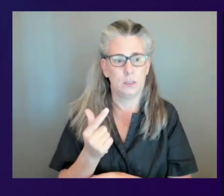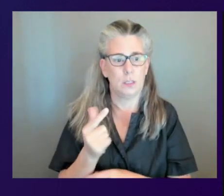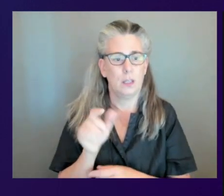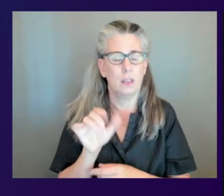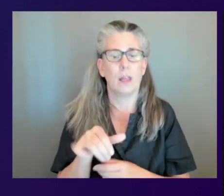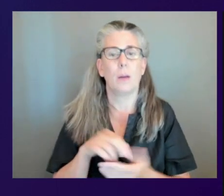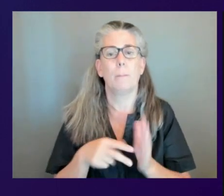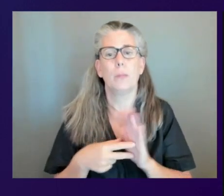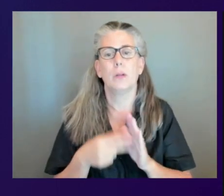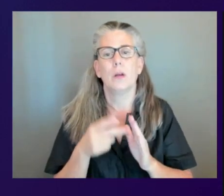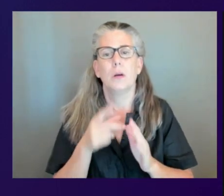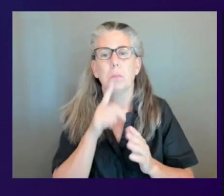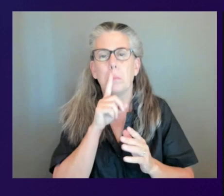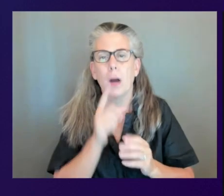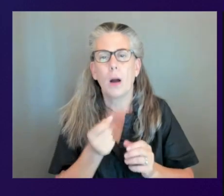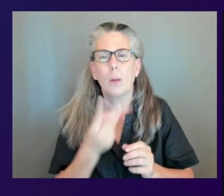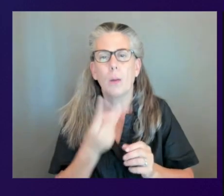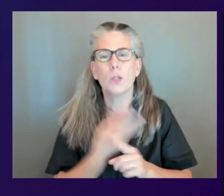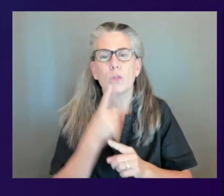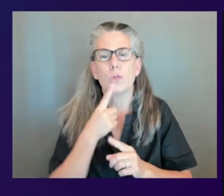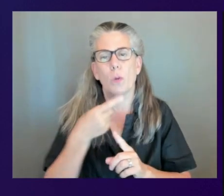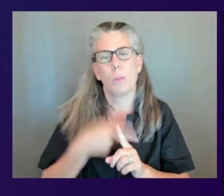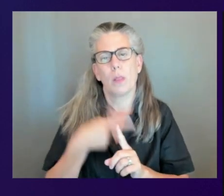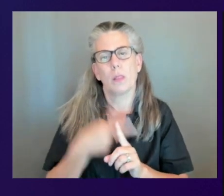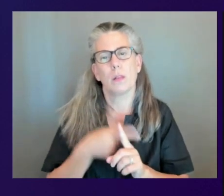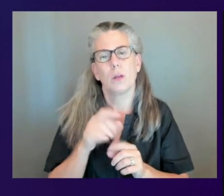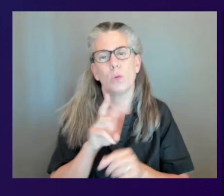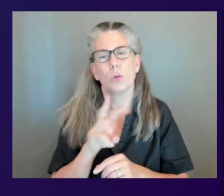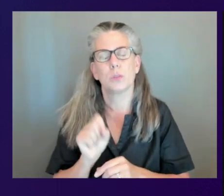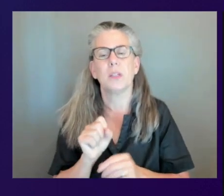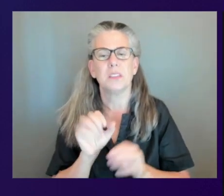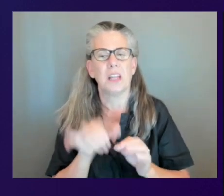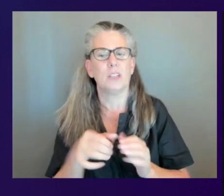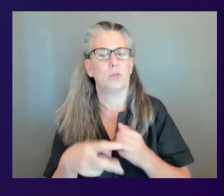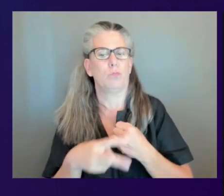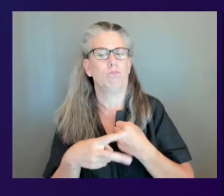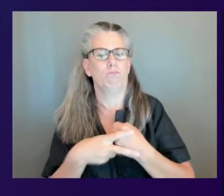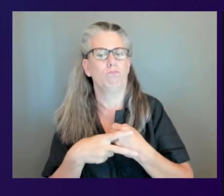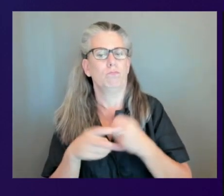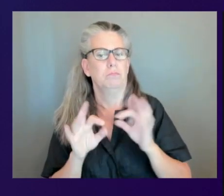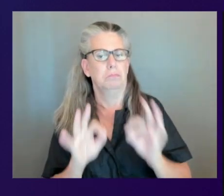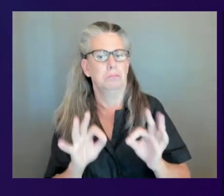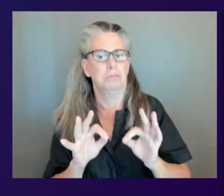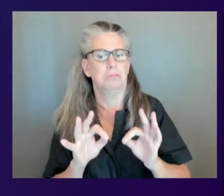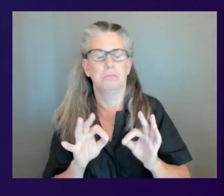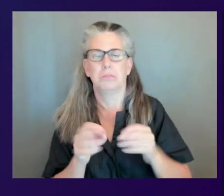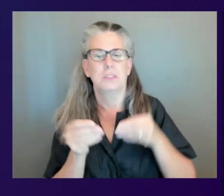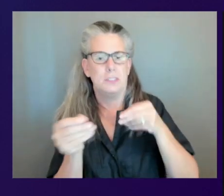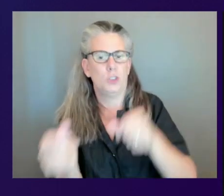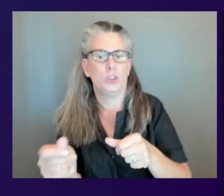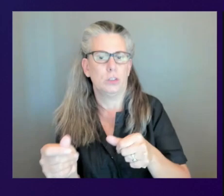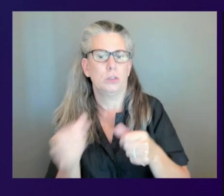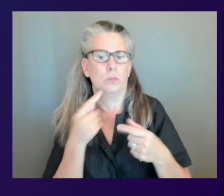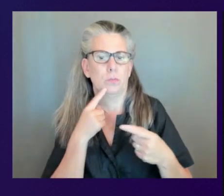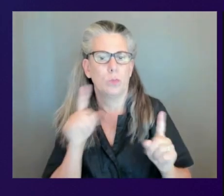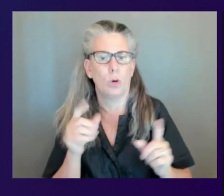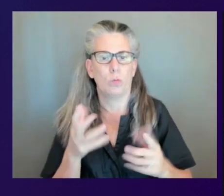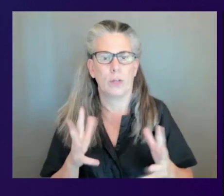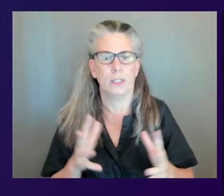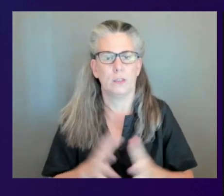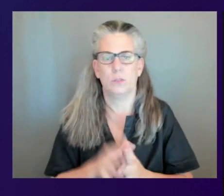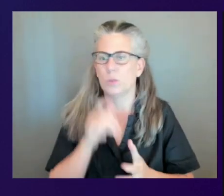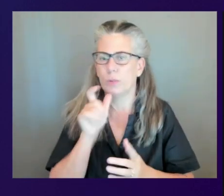we're not going to change that it's it's in the most cost optimized state got it and